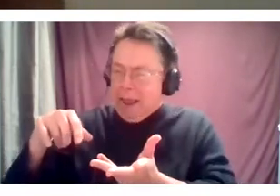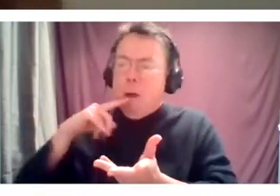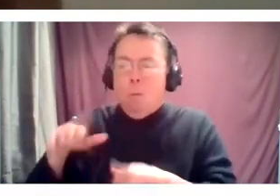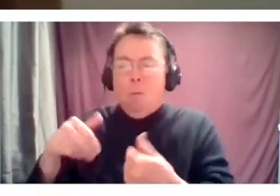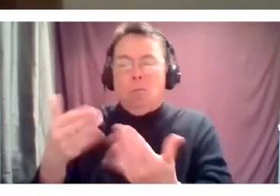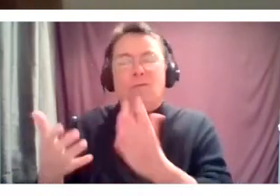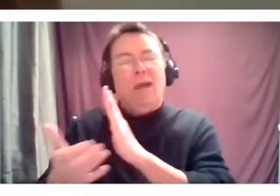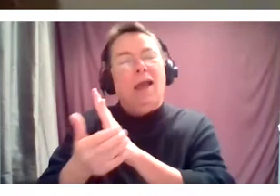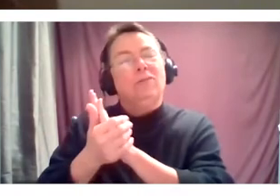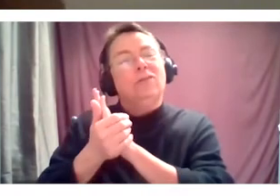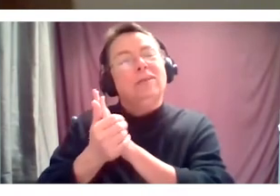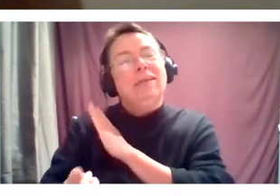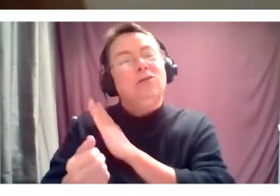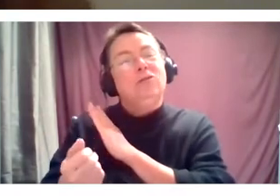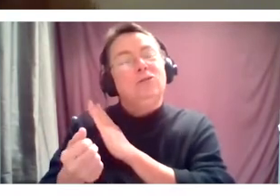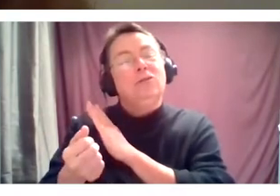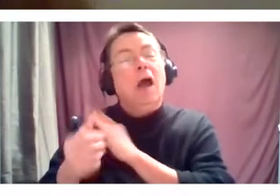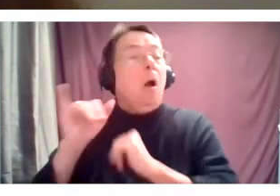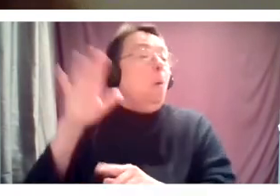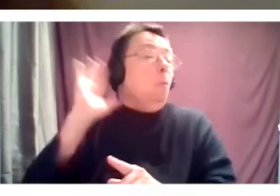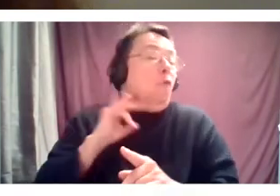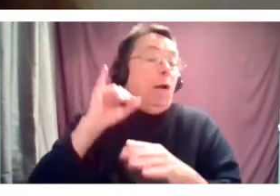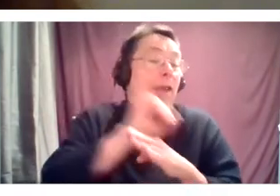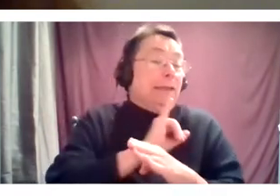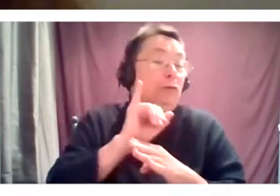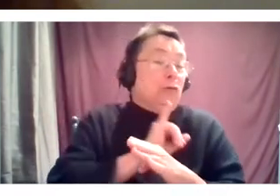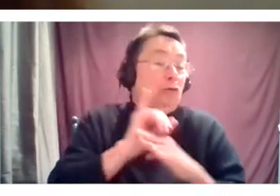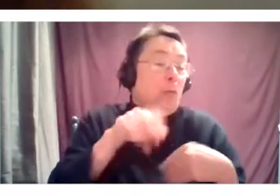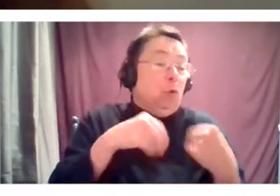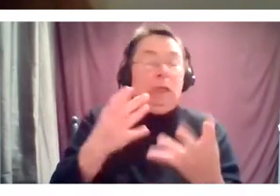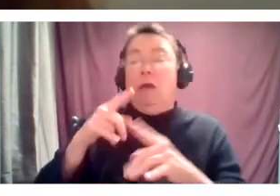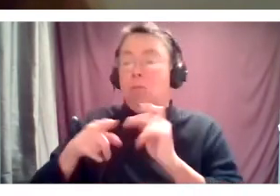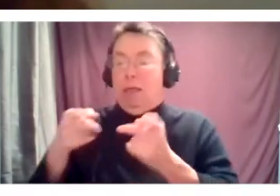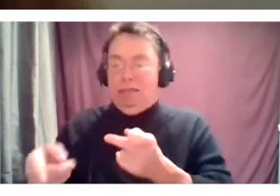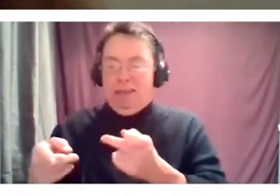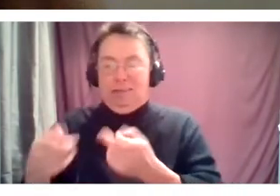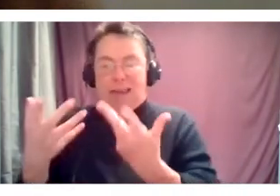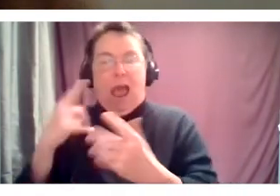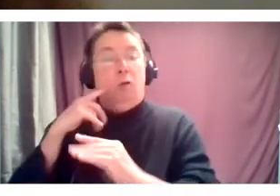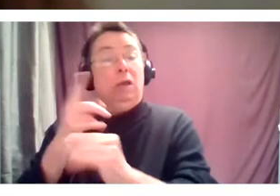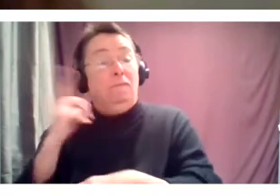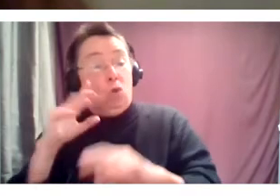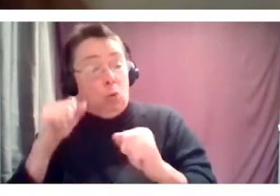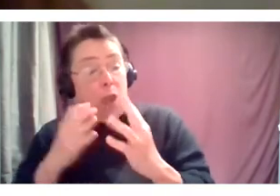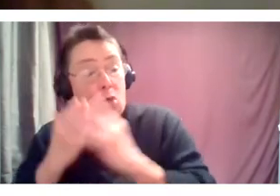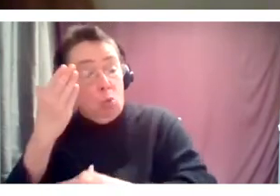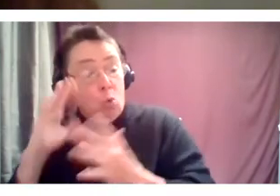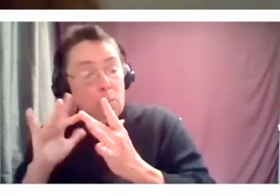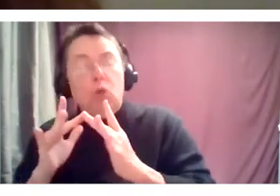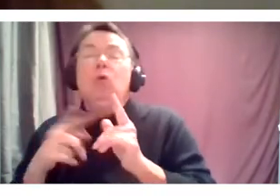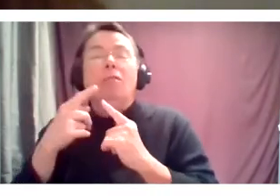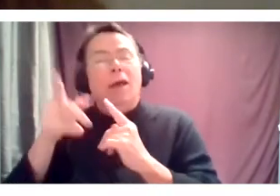internship may have provided, but to absolutely anybody who can access it through a computer. And there are